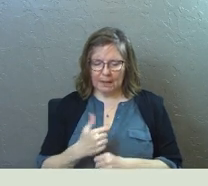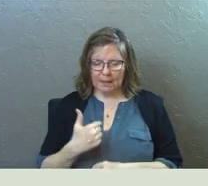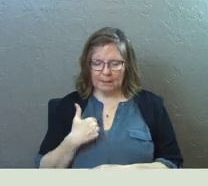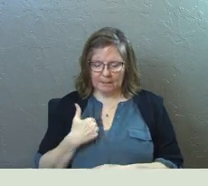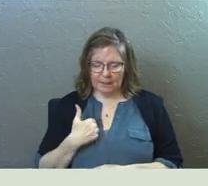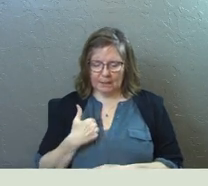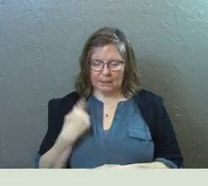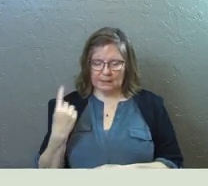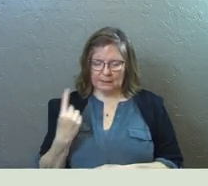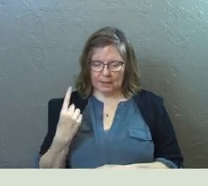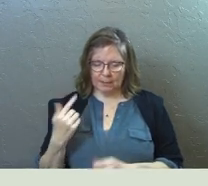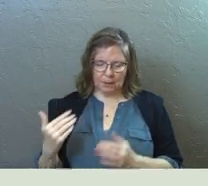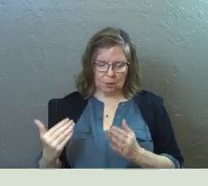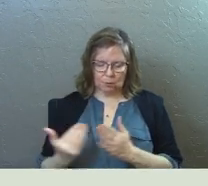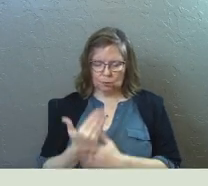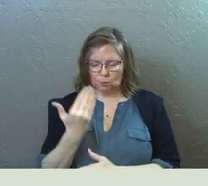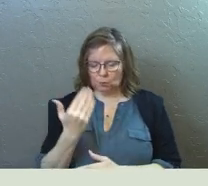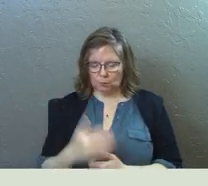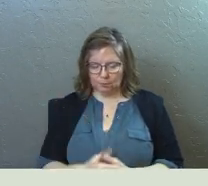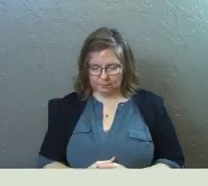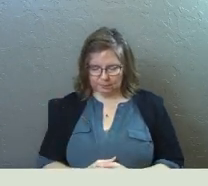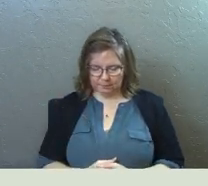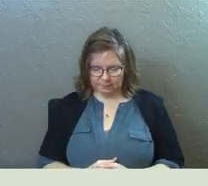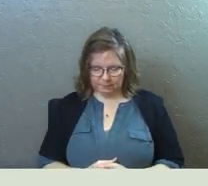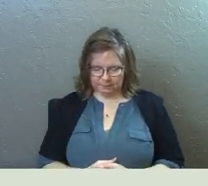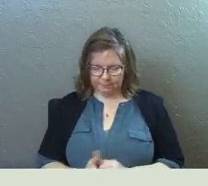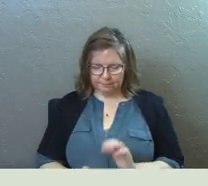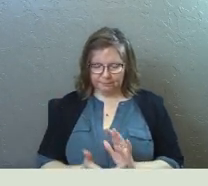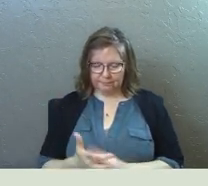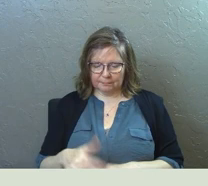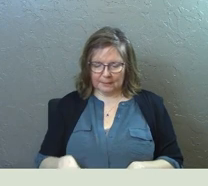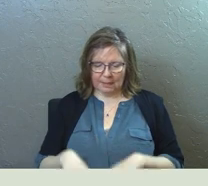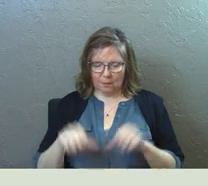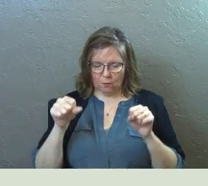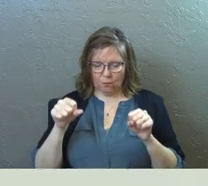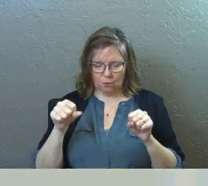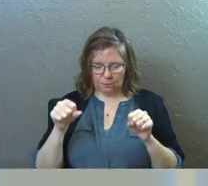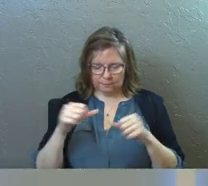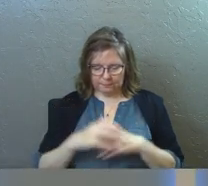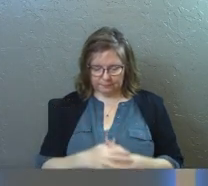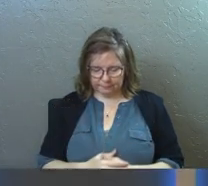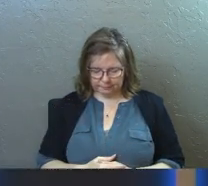make me something brand new. Jesus, take over.